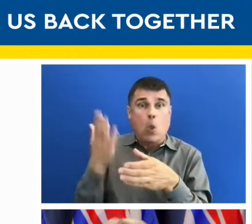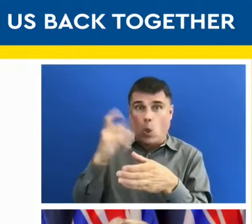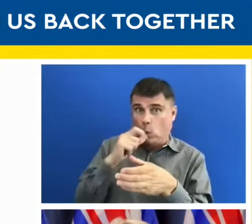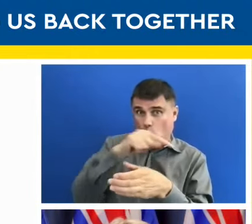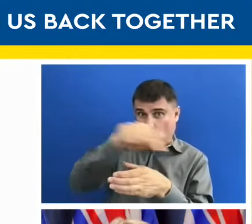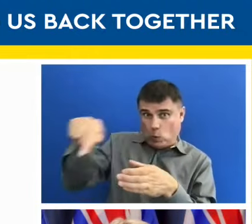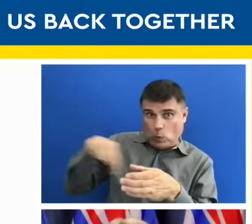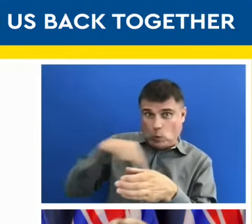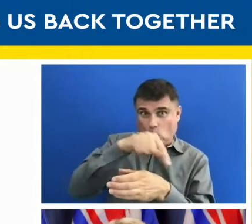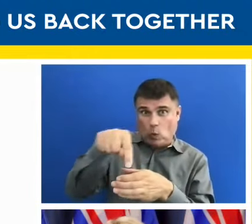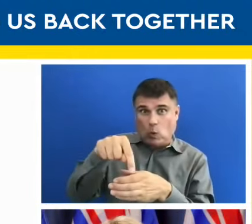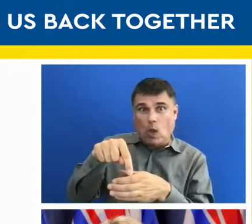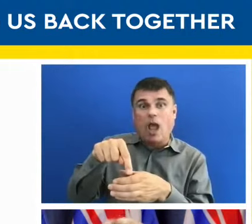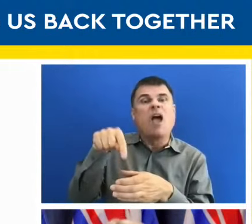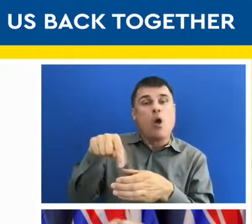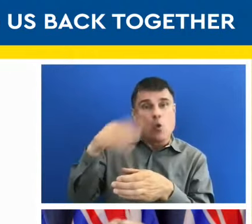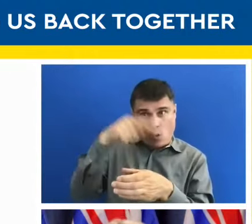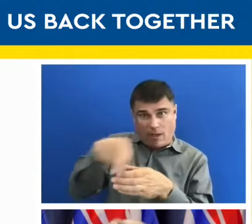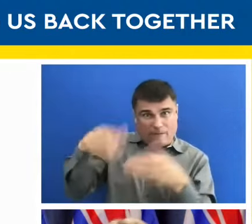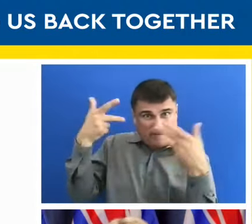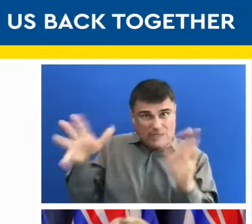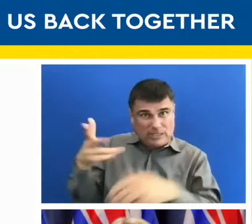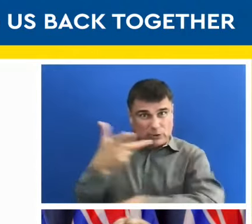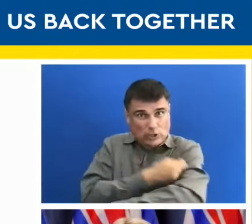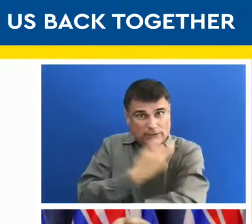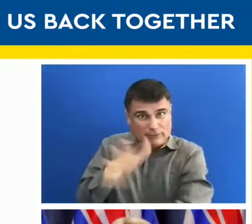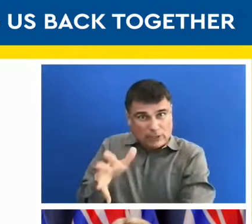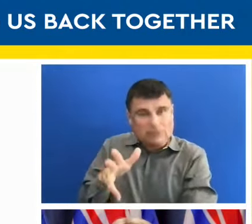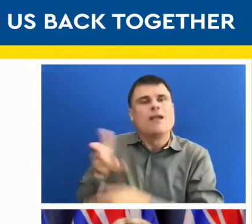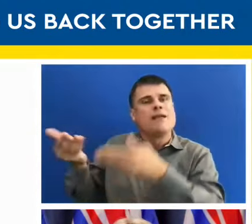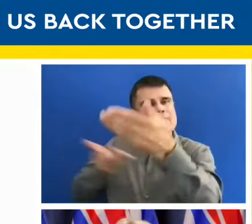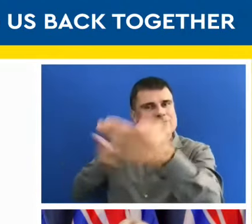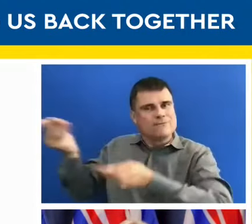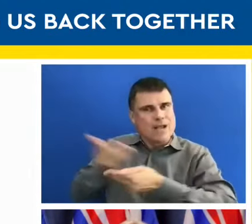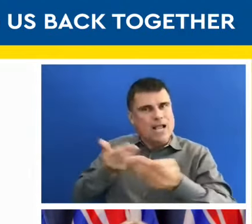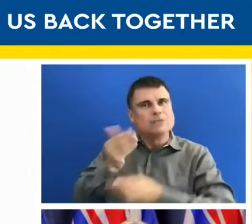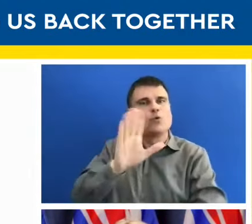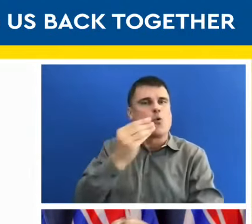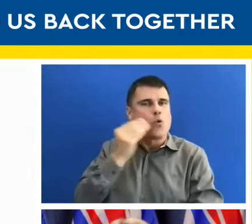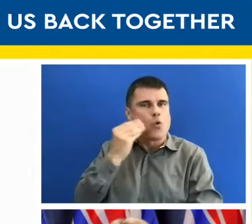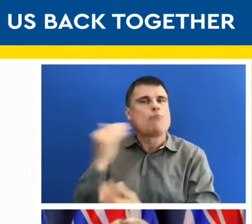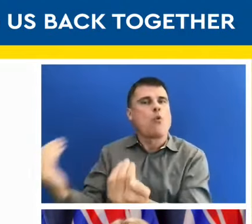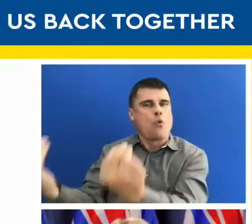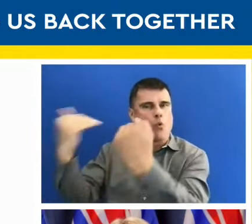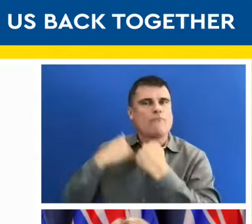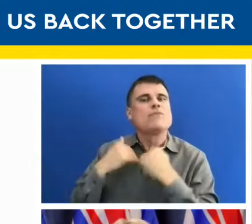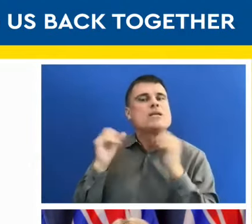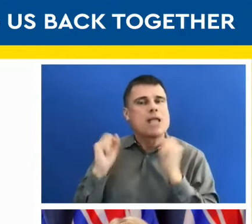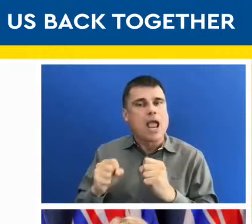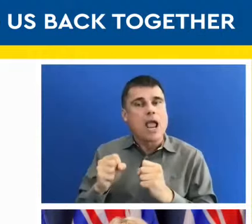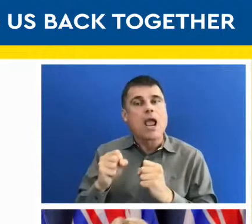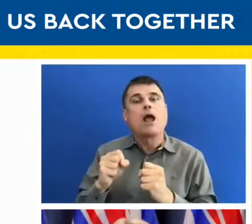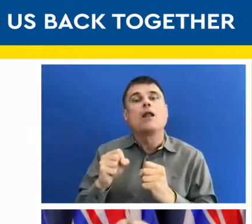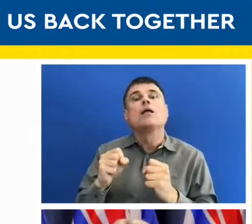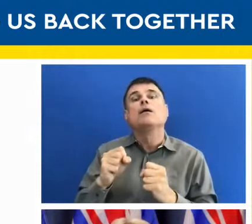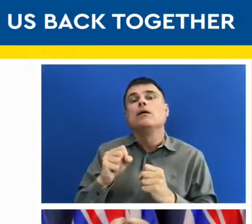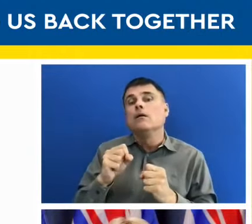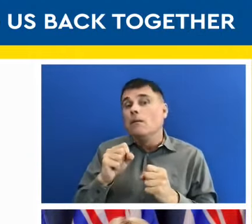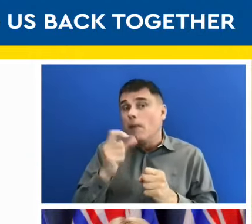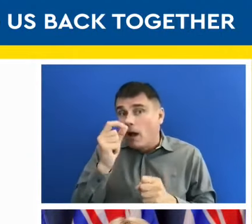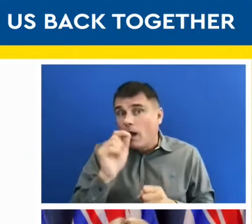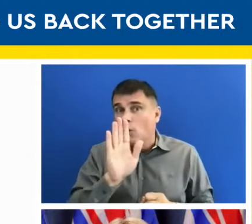We can invite people into our home based on our risk and the risk of those around us and our friends and family. So it is up to